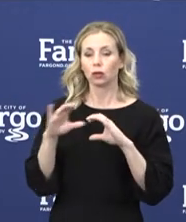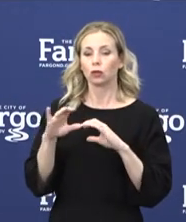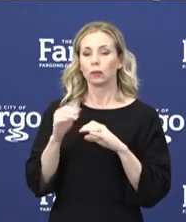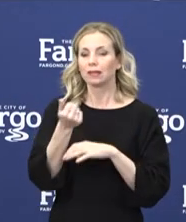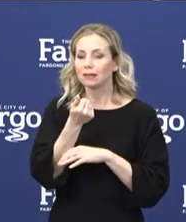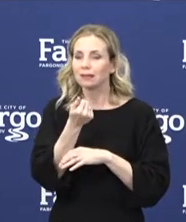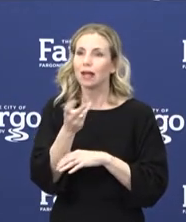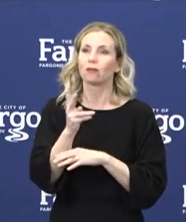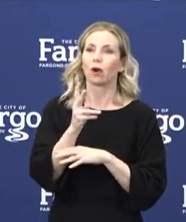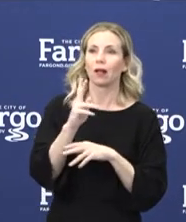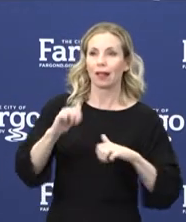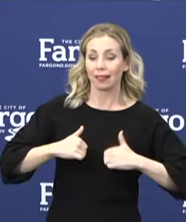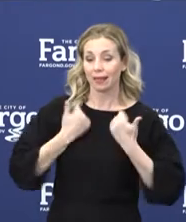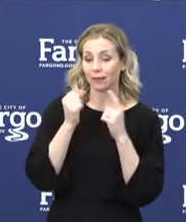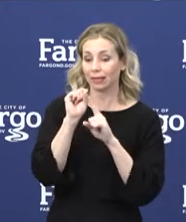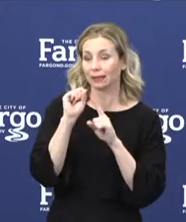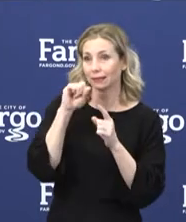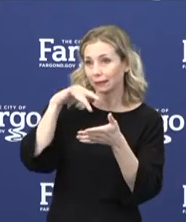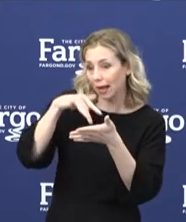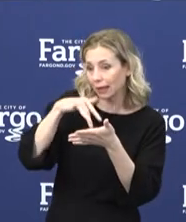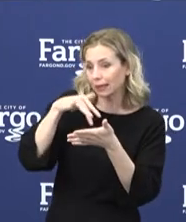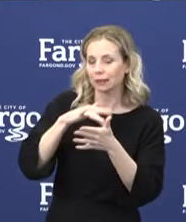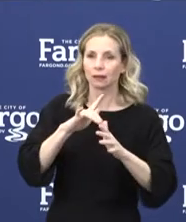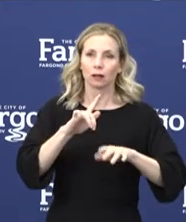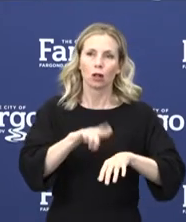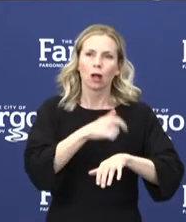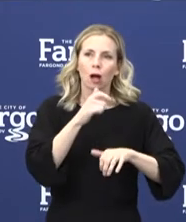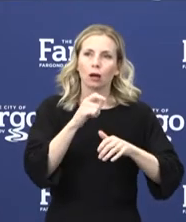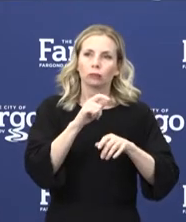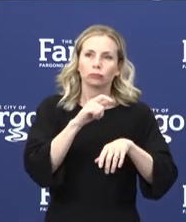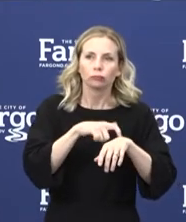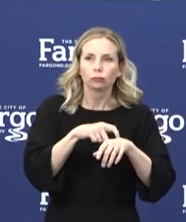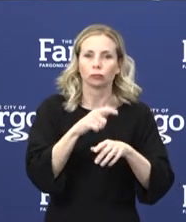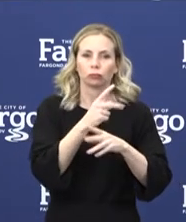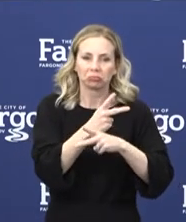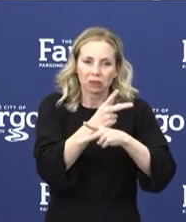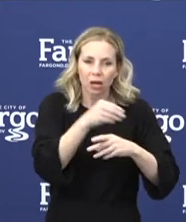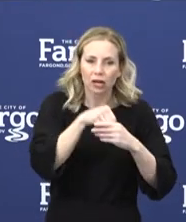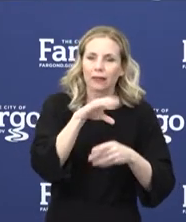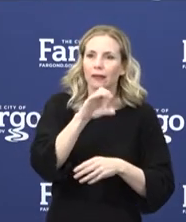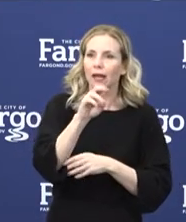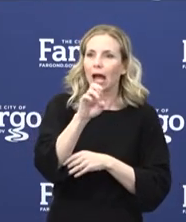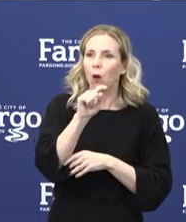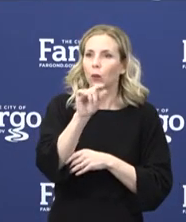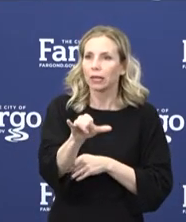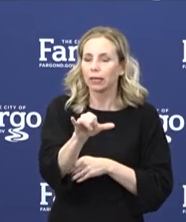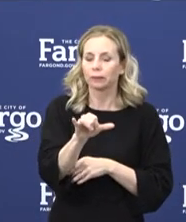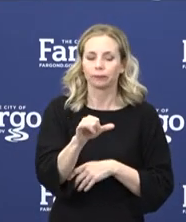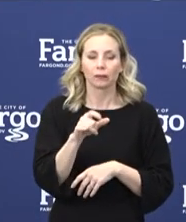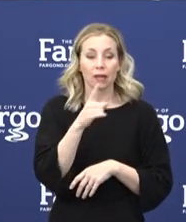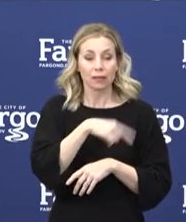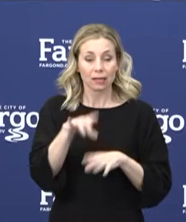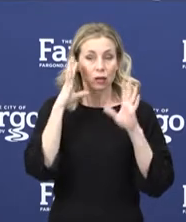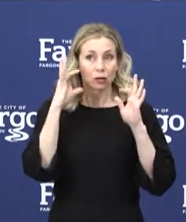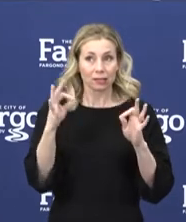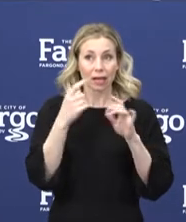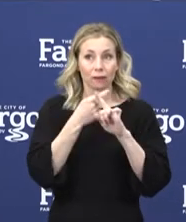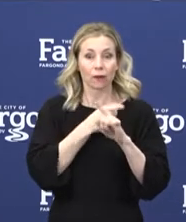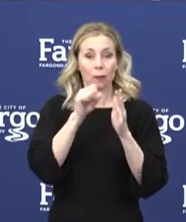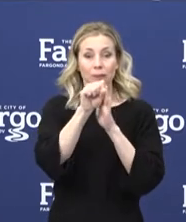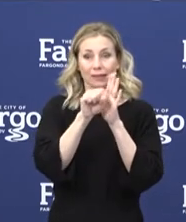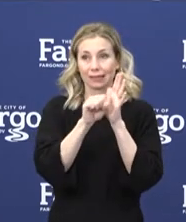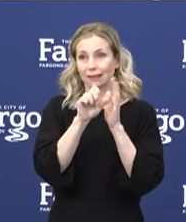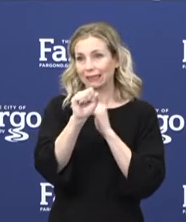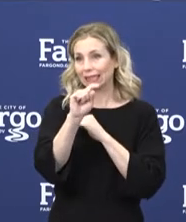living settings such as long-term care within our county. These sites are determined by incident command at the state level and then they're handled